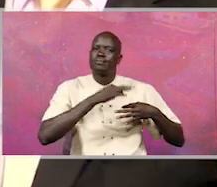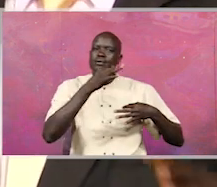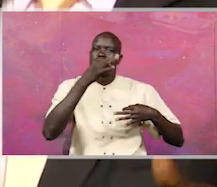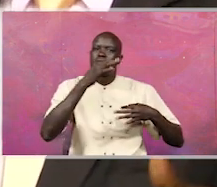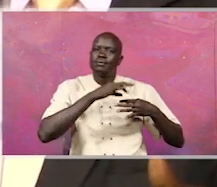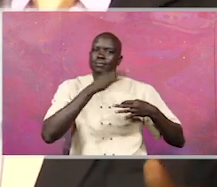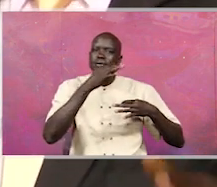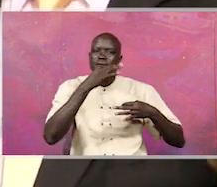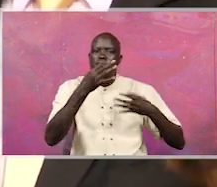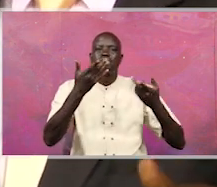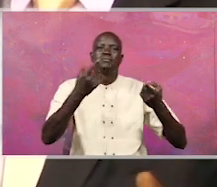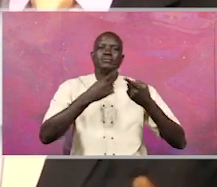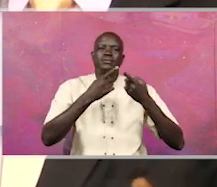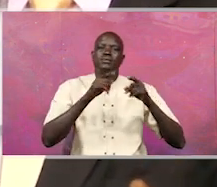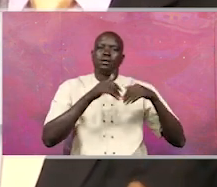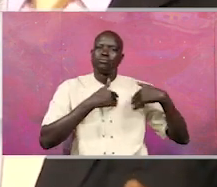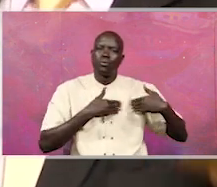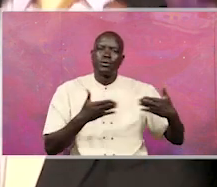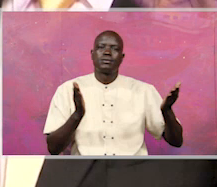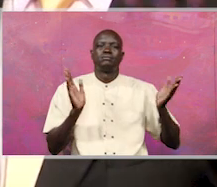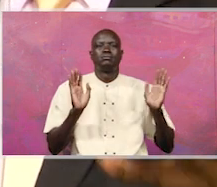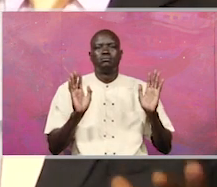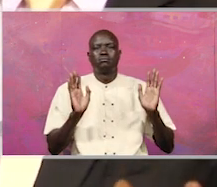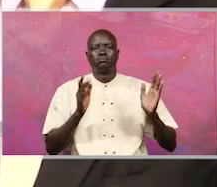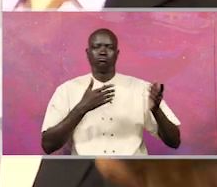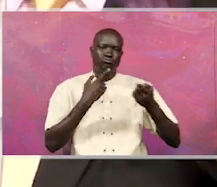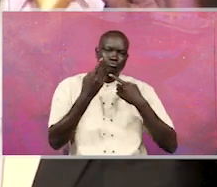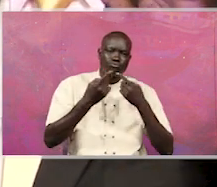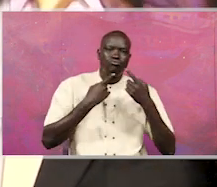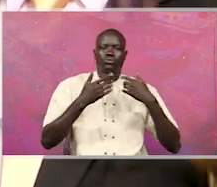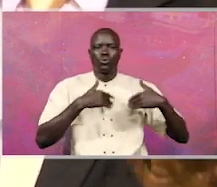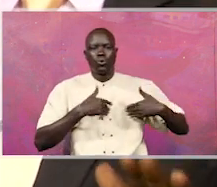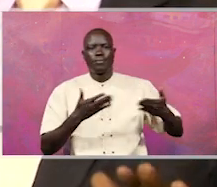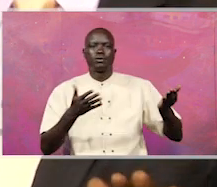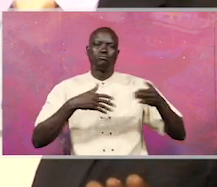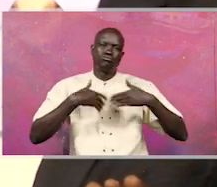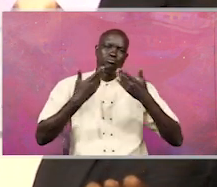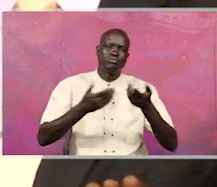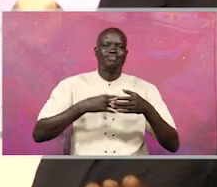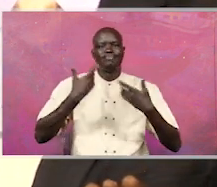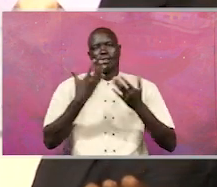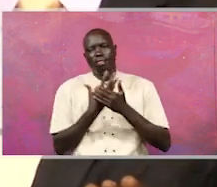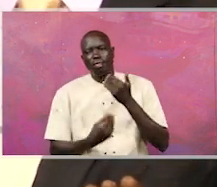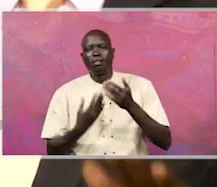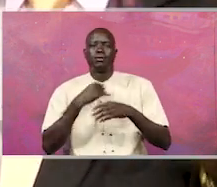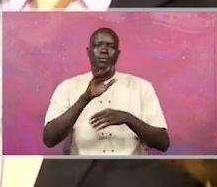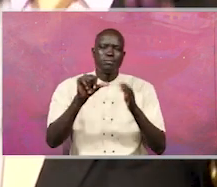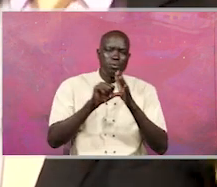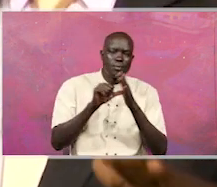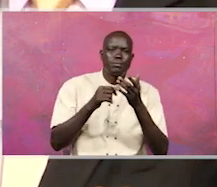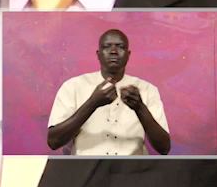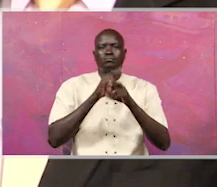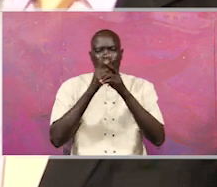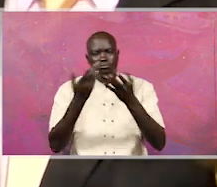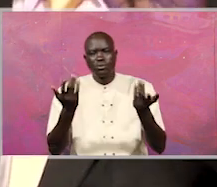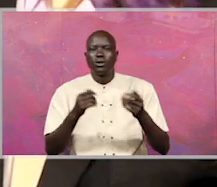the intention, and the will to really air out the dissatisfaction. All right, Honourable Okoda. It's important